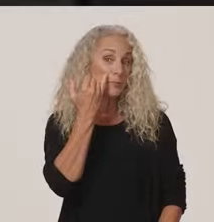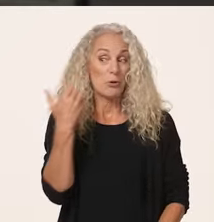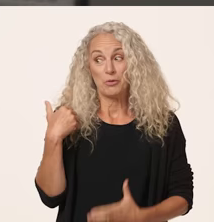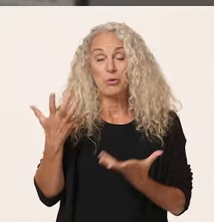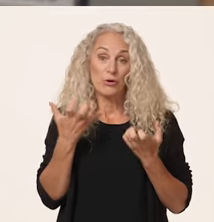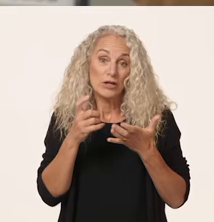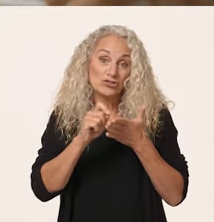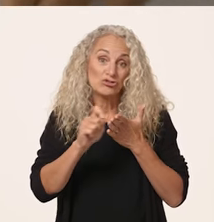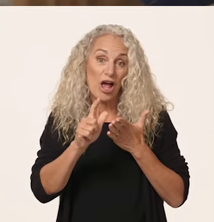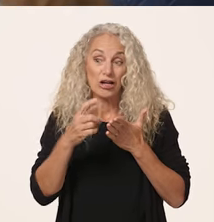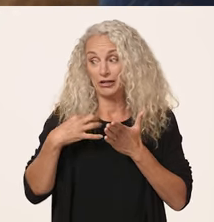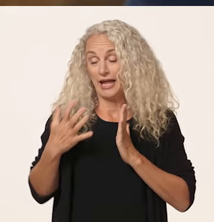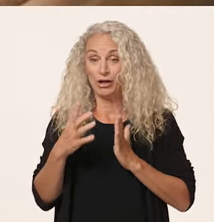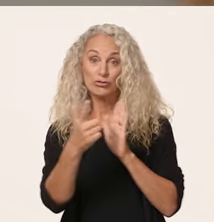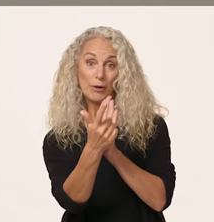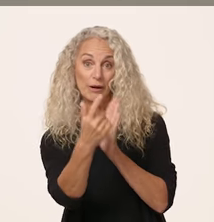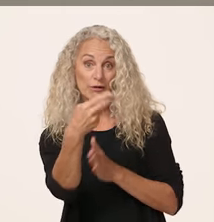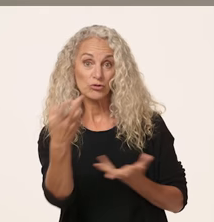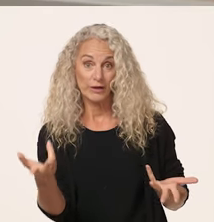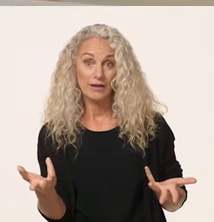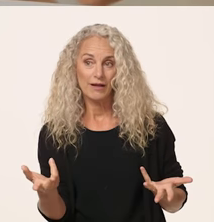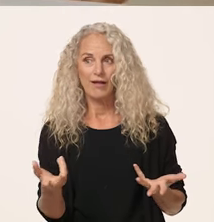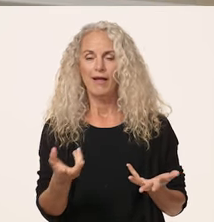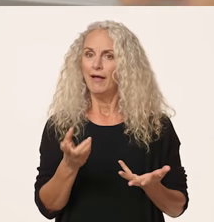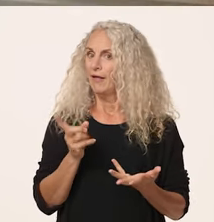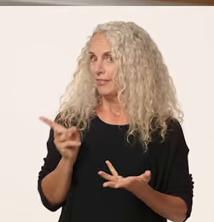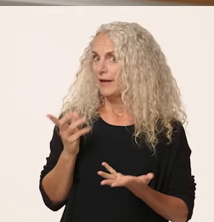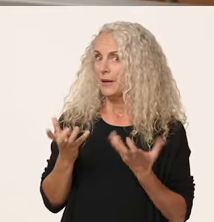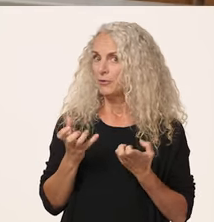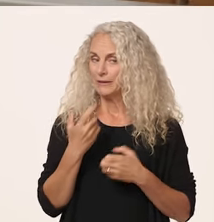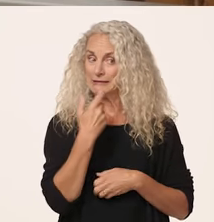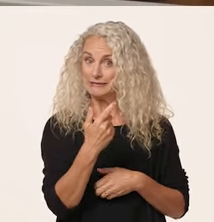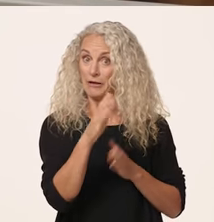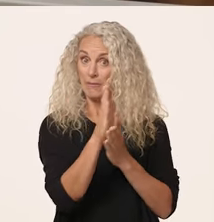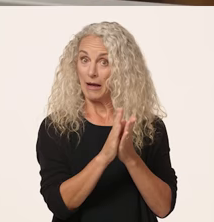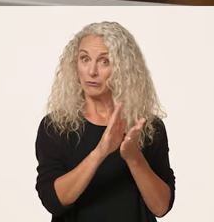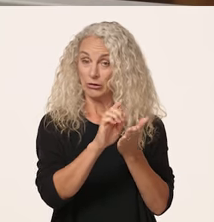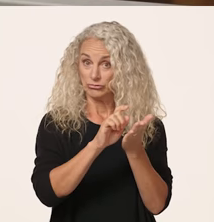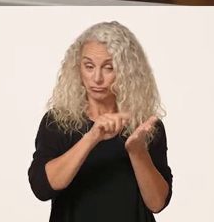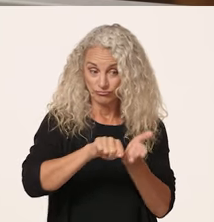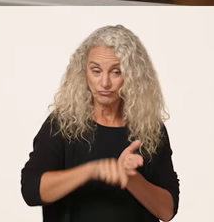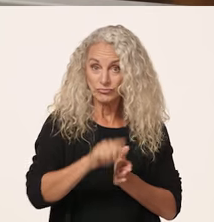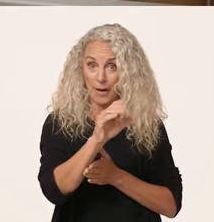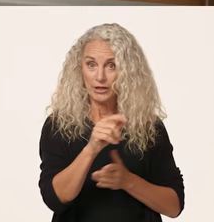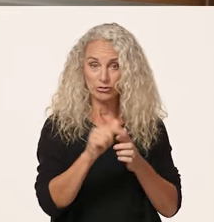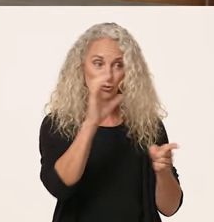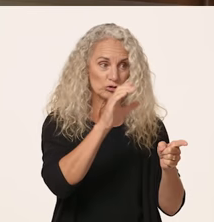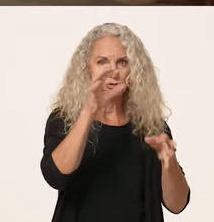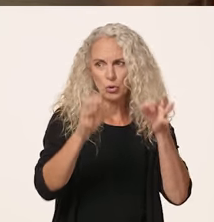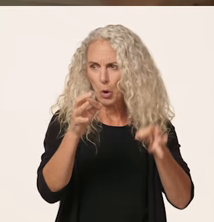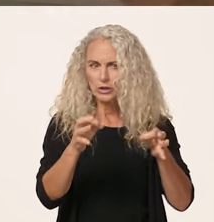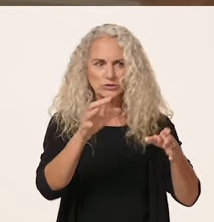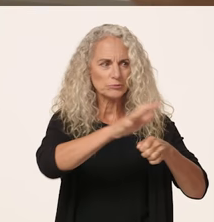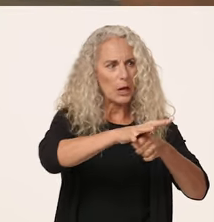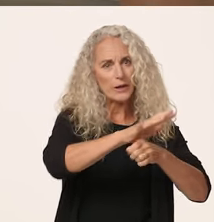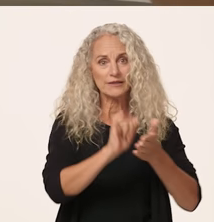Let's say an employer wants to check a candidate's criminal history. They may want to direct their background check provider to search courts